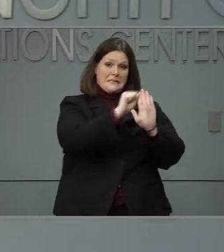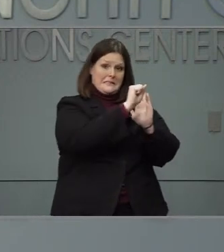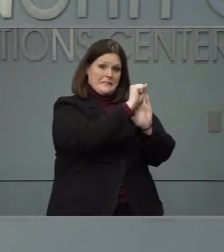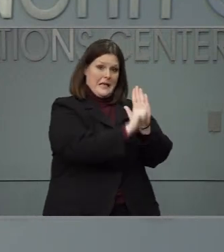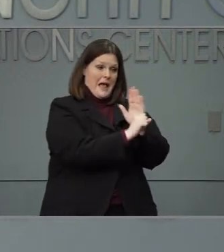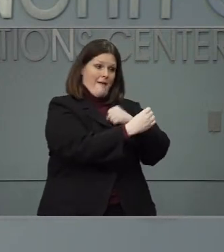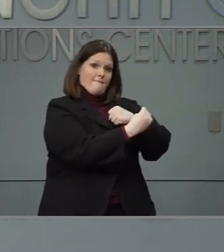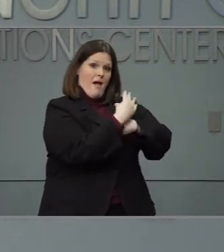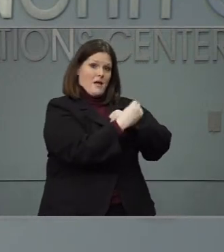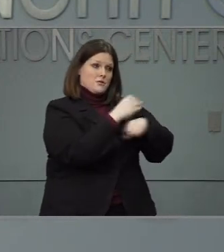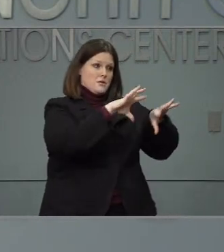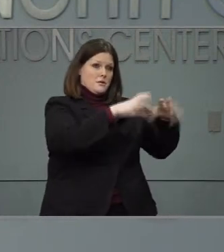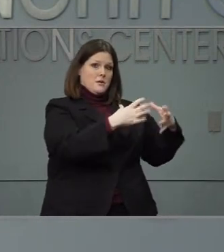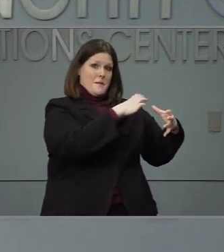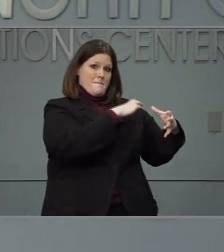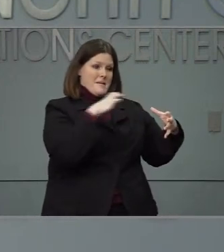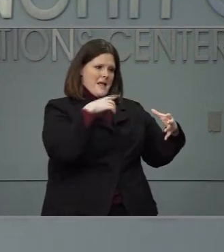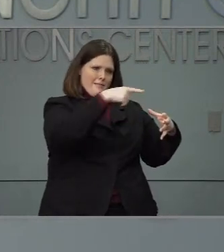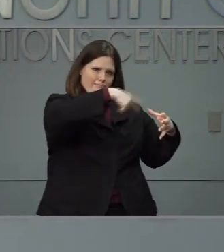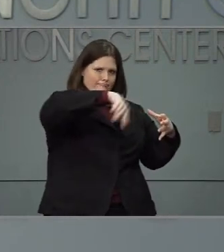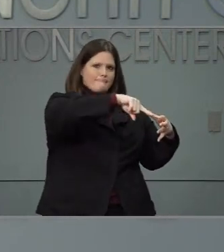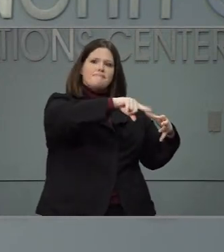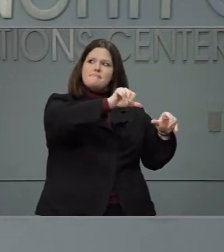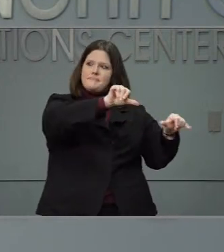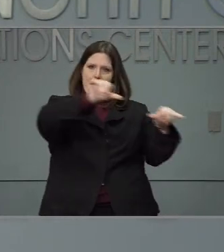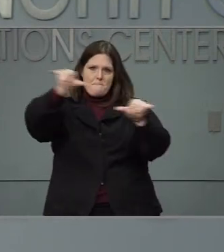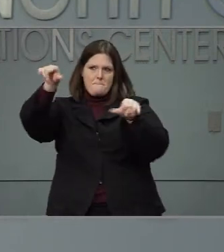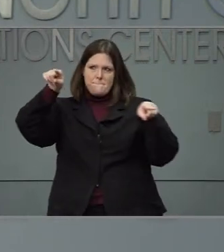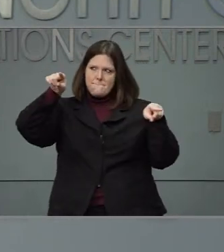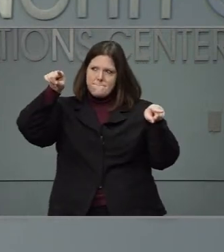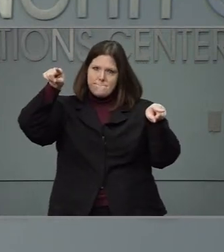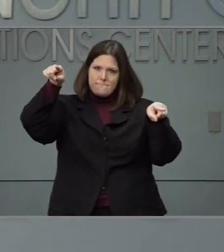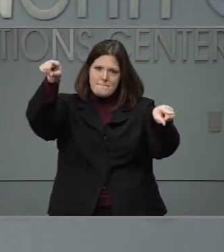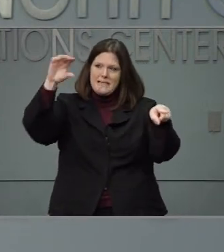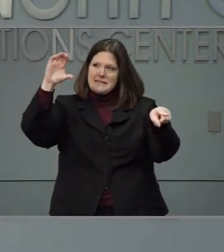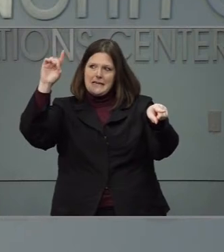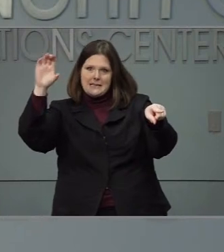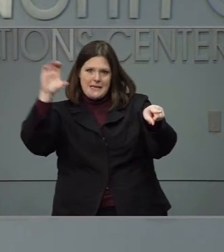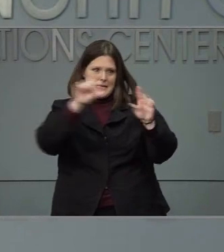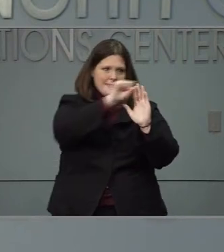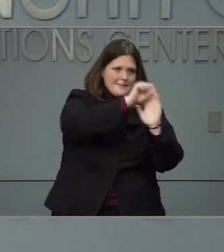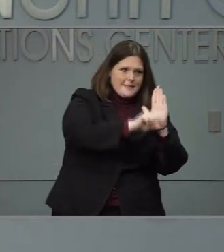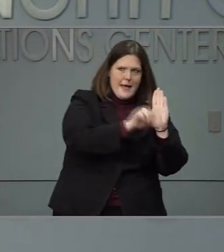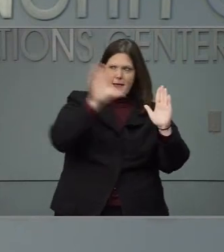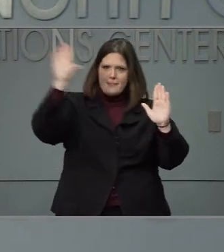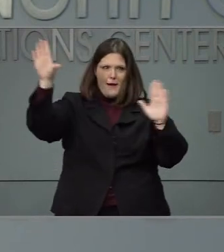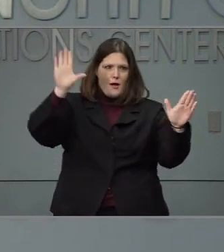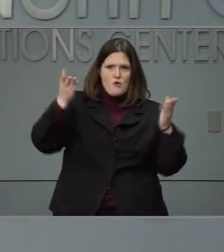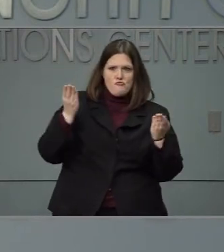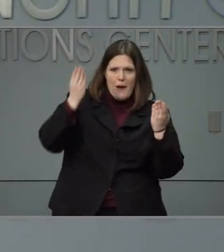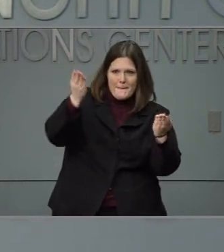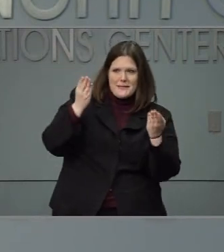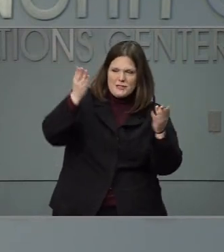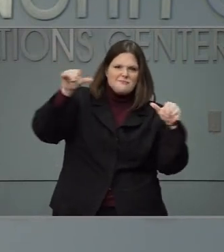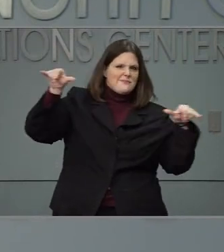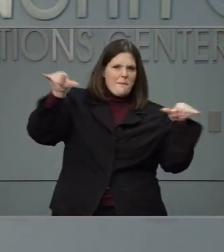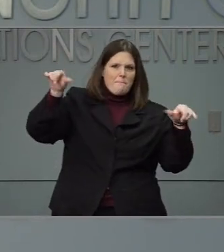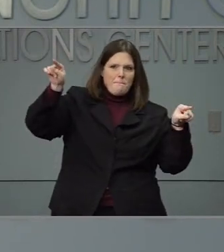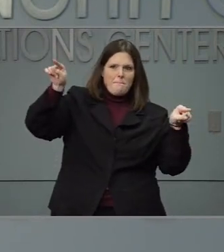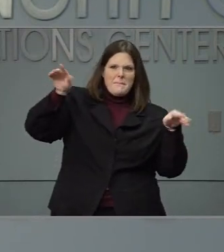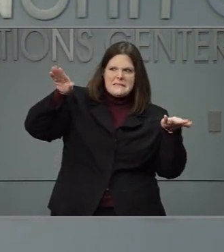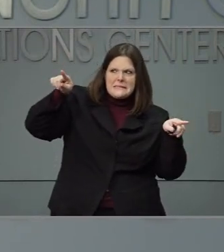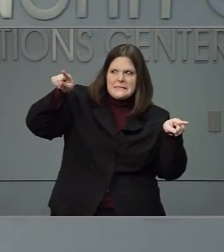looked at it and ours follows pretty closely what the CDC recommendation is. And our definition